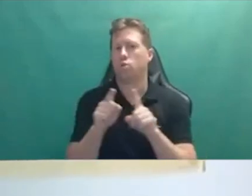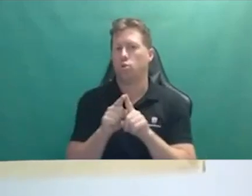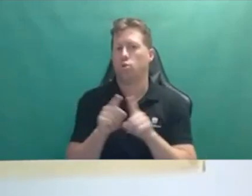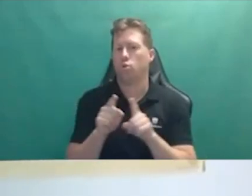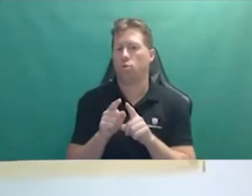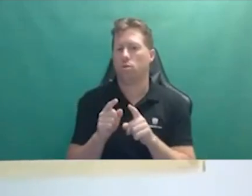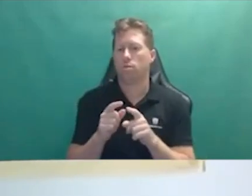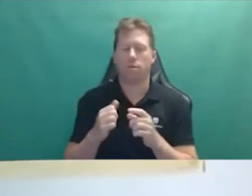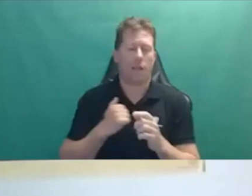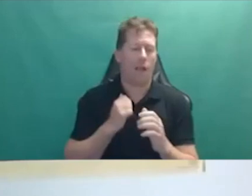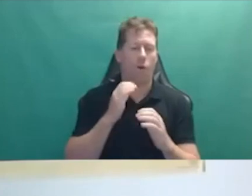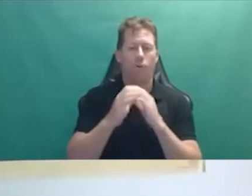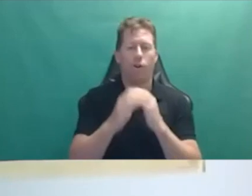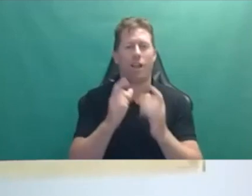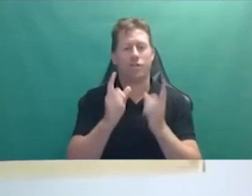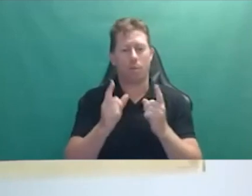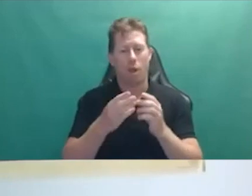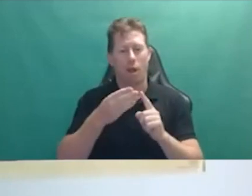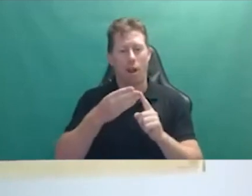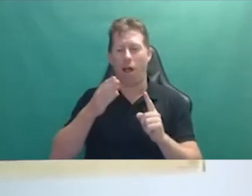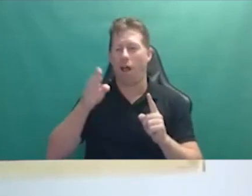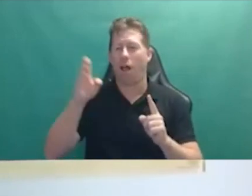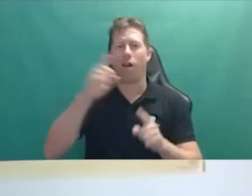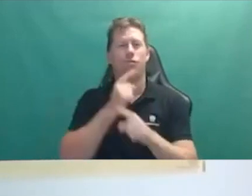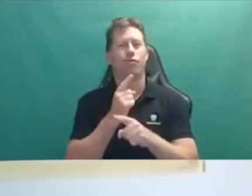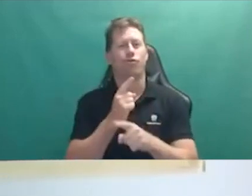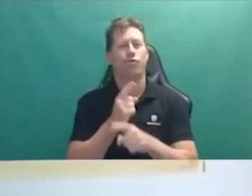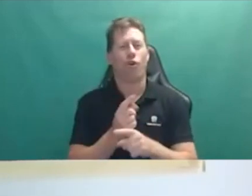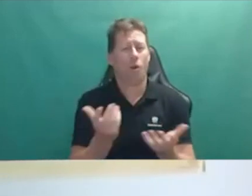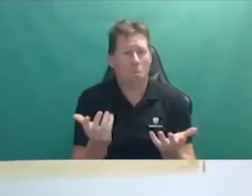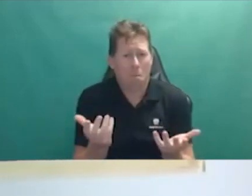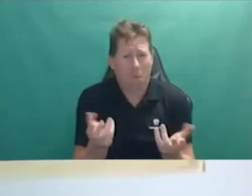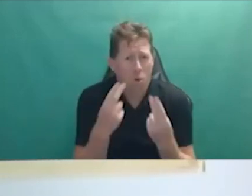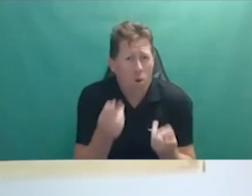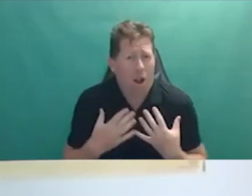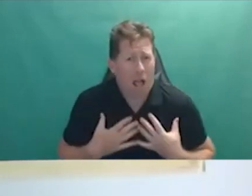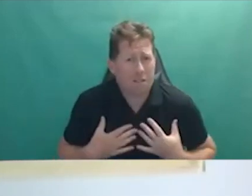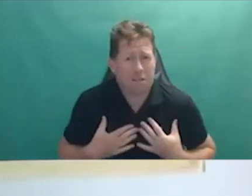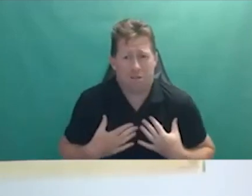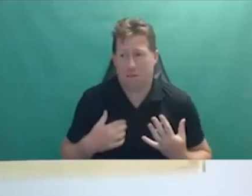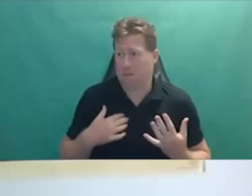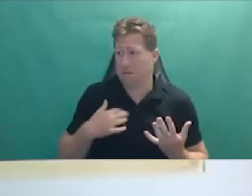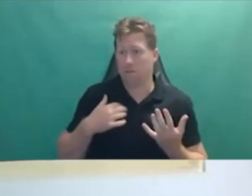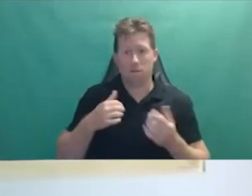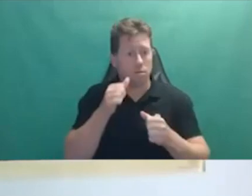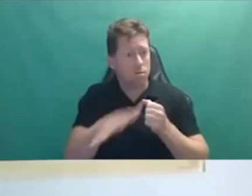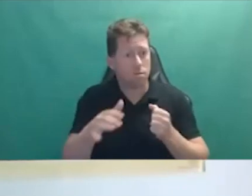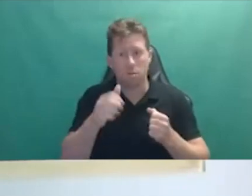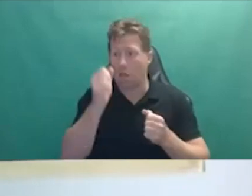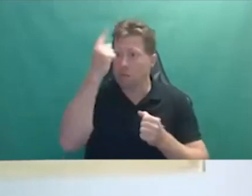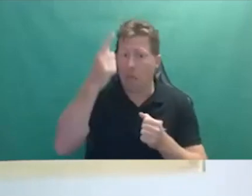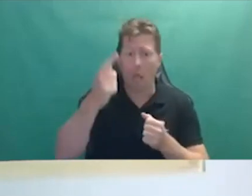is sometimes we do tend to ramble. We're not very good at social cues or knowing when to stop or to start really.